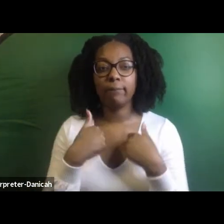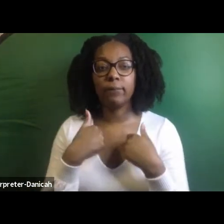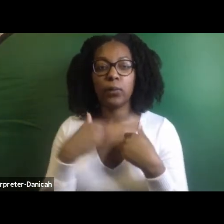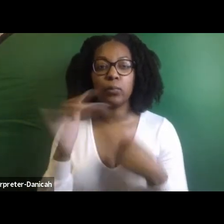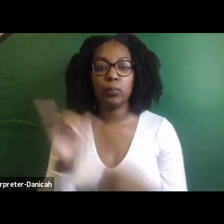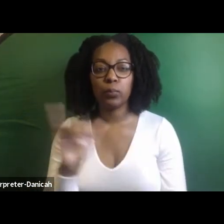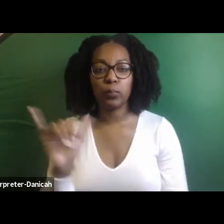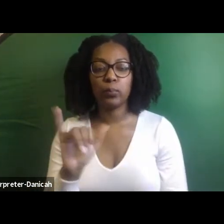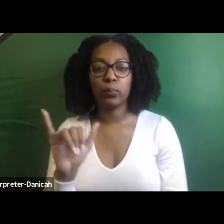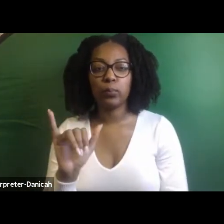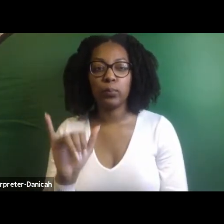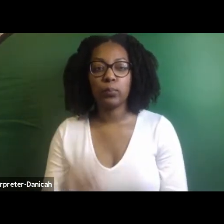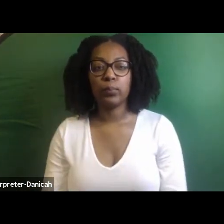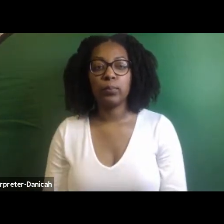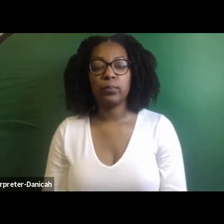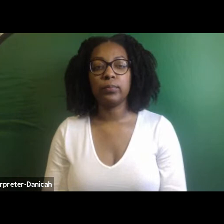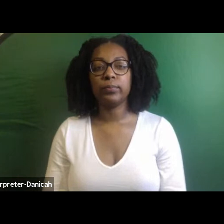much.